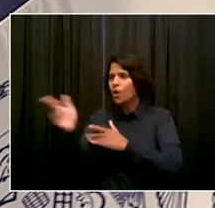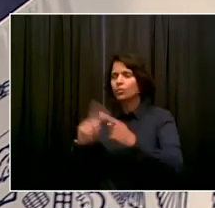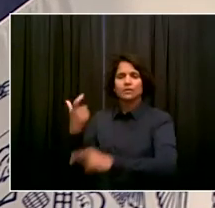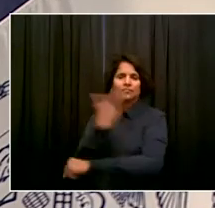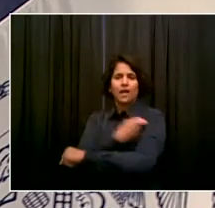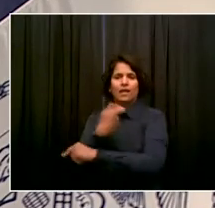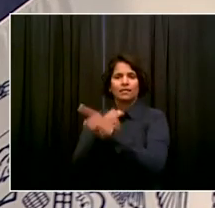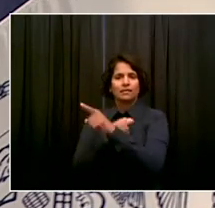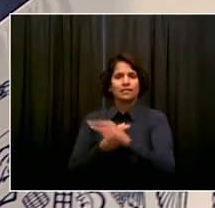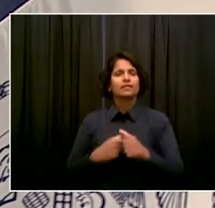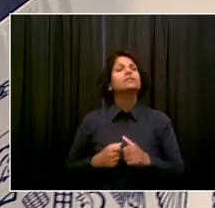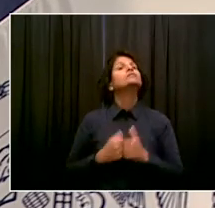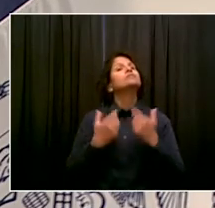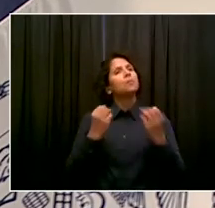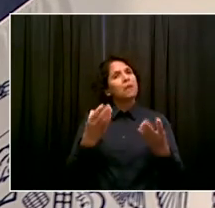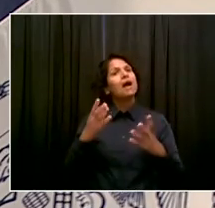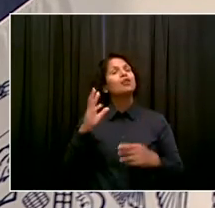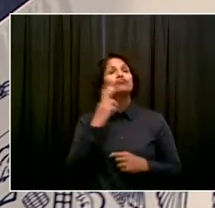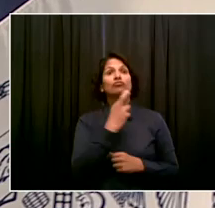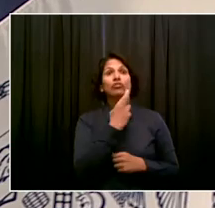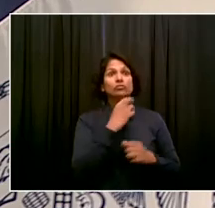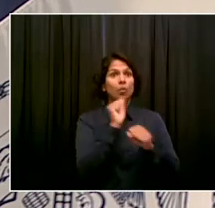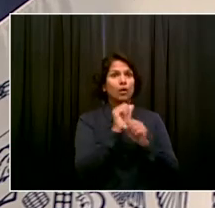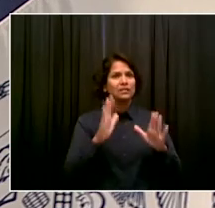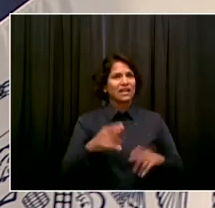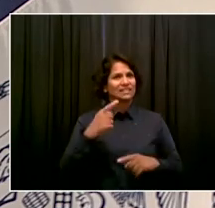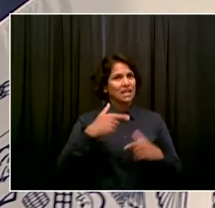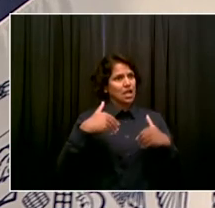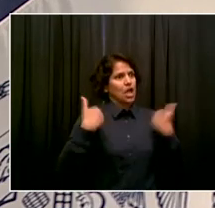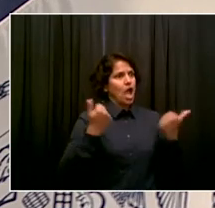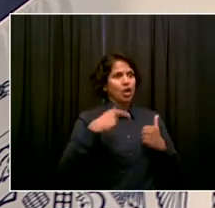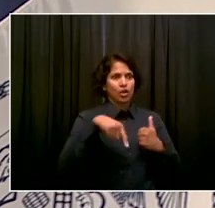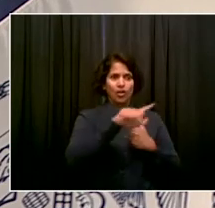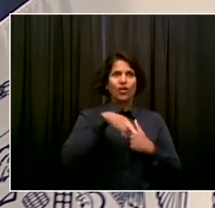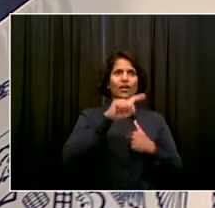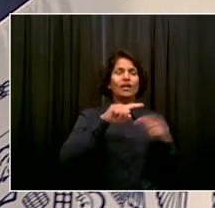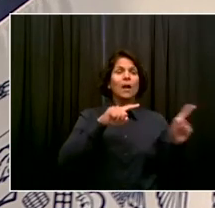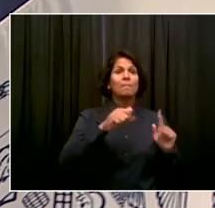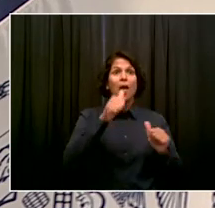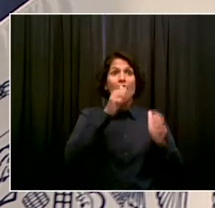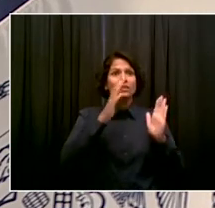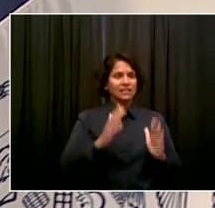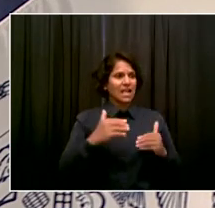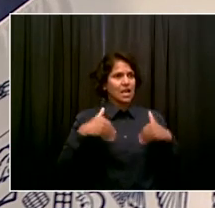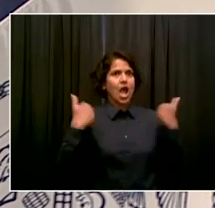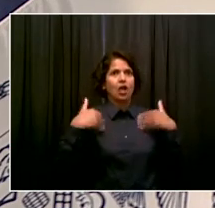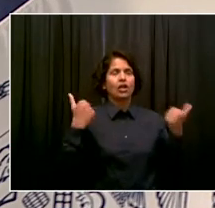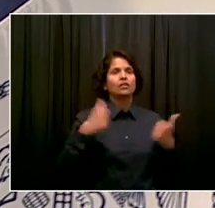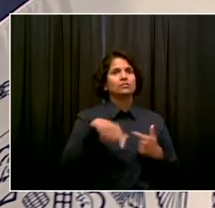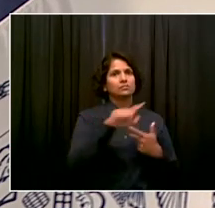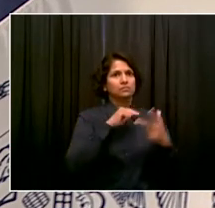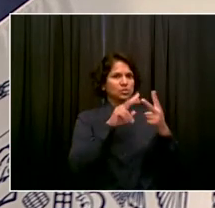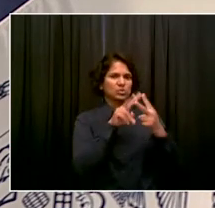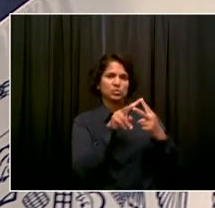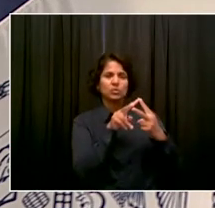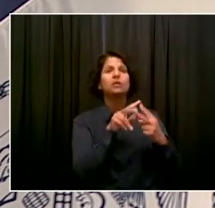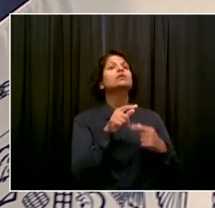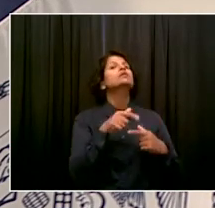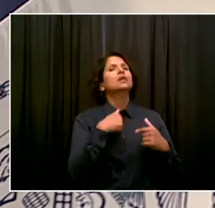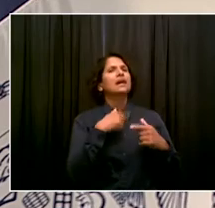bars themselves. So I think you're going to see an incentive in reality, plus the literal $100 incentive.